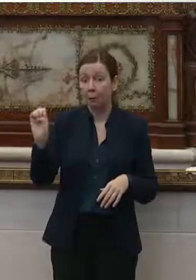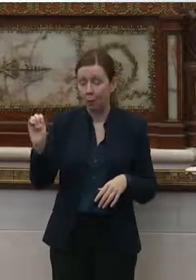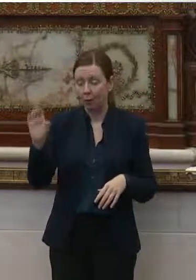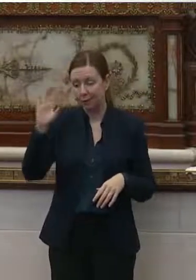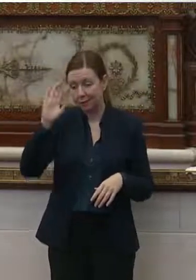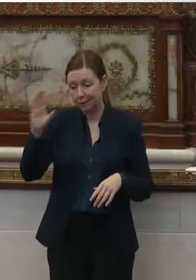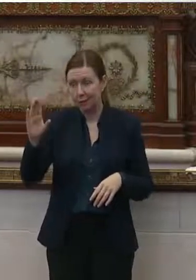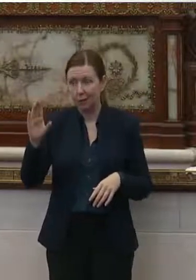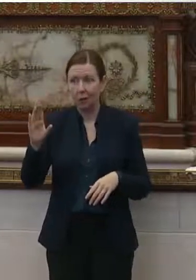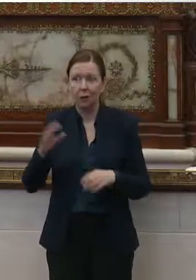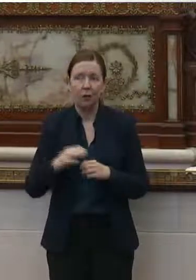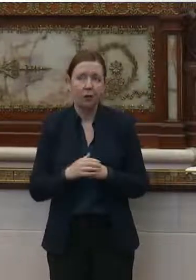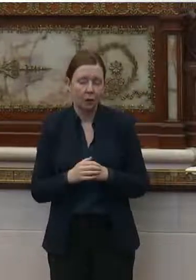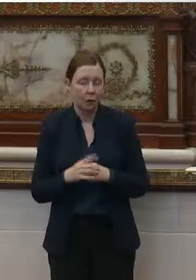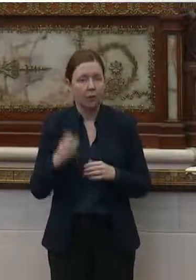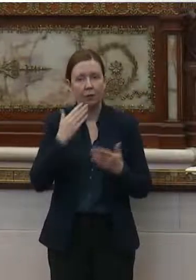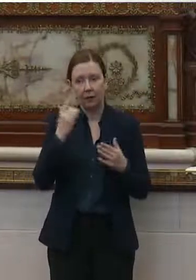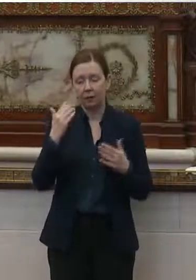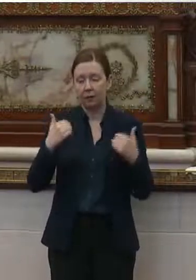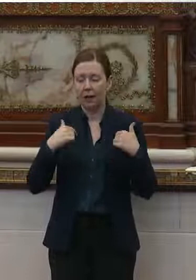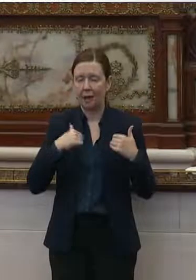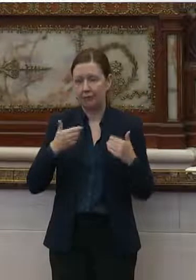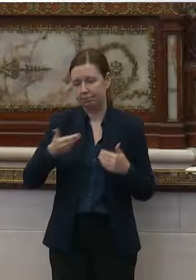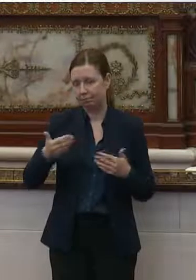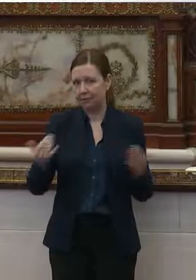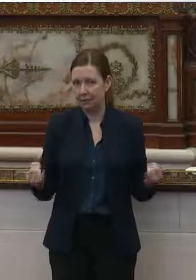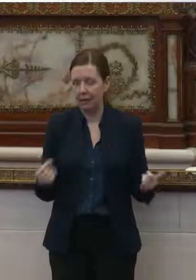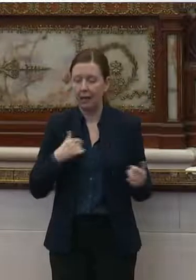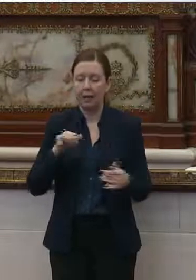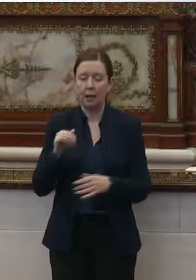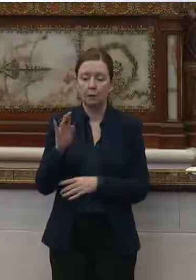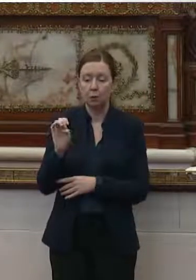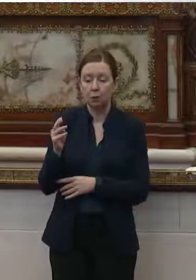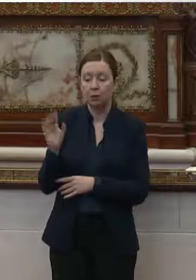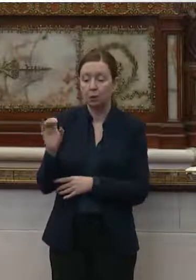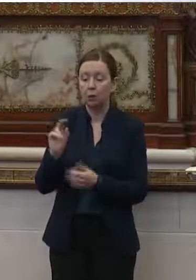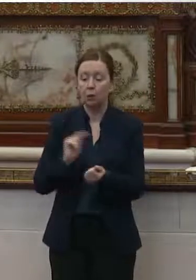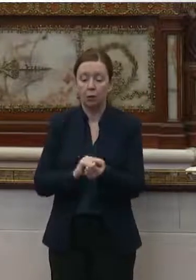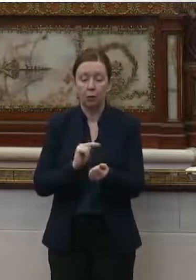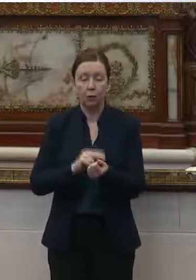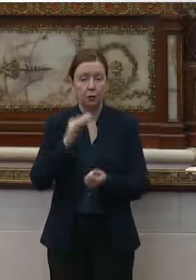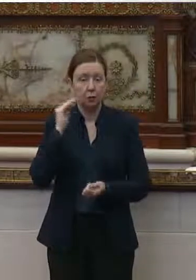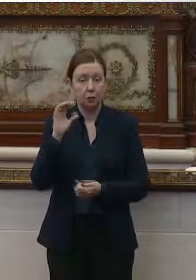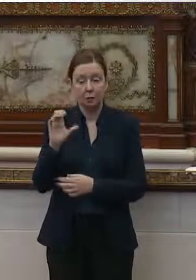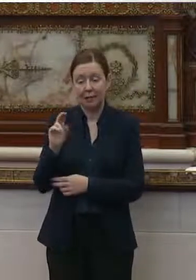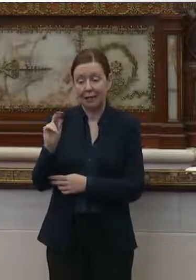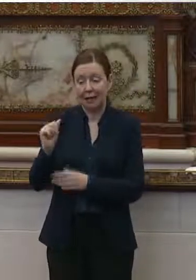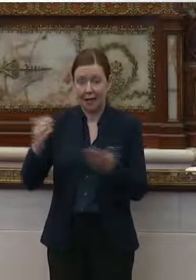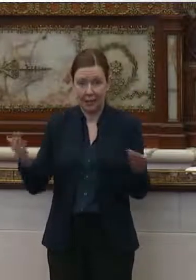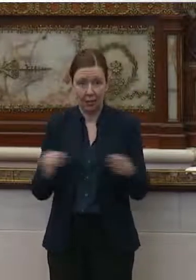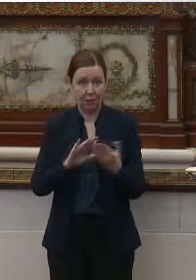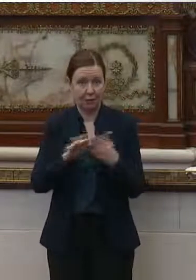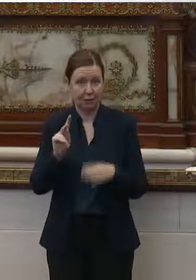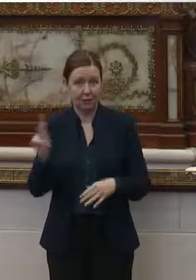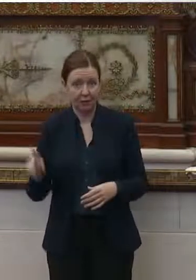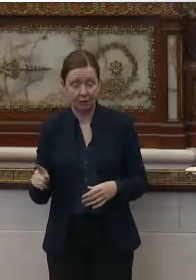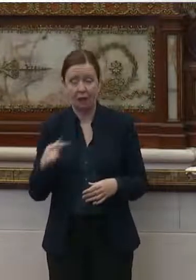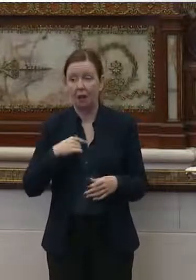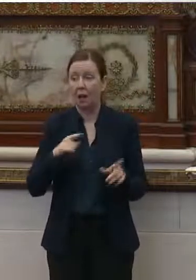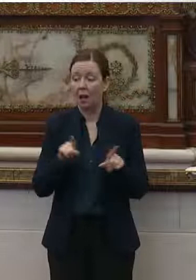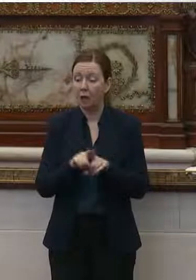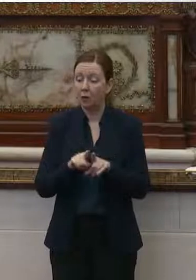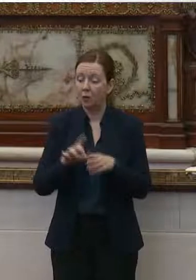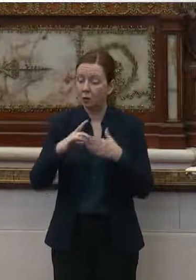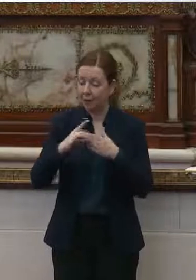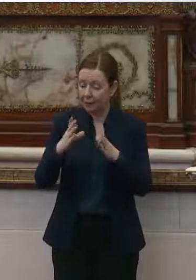Hello, guys. And thank you all for having me today. I'm Julie Moore, nursing home CNA here in the city of Philadelphia. I am also